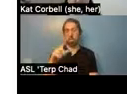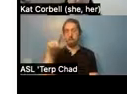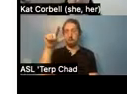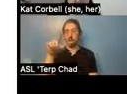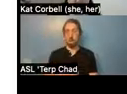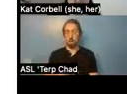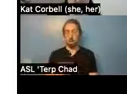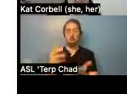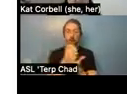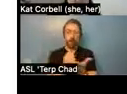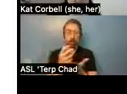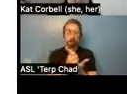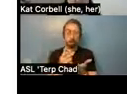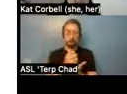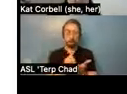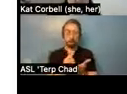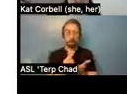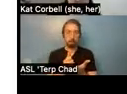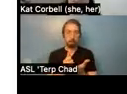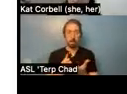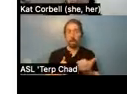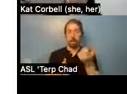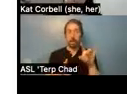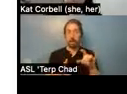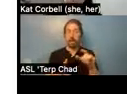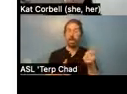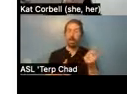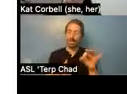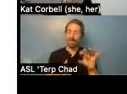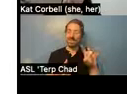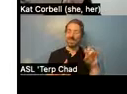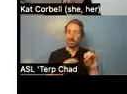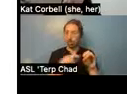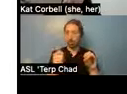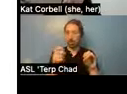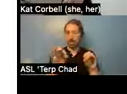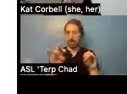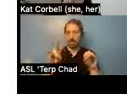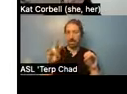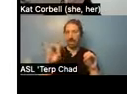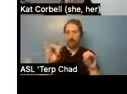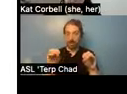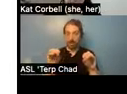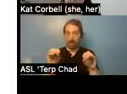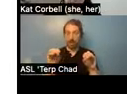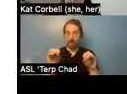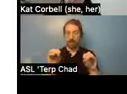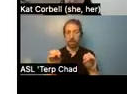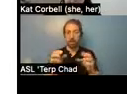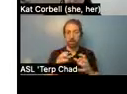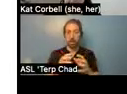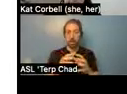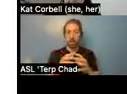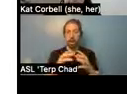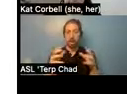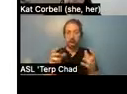1970 to 1980, there was accelerated conversions of single room occupancy SRO housing. There